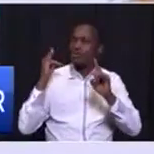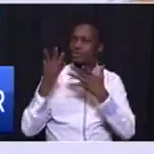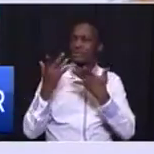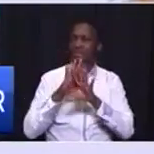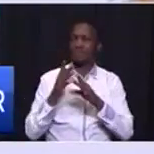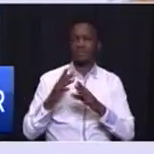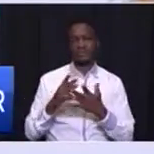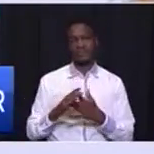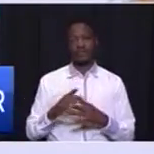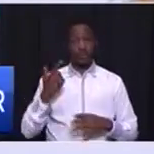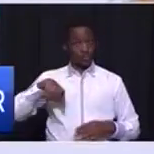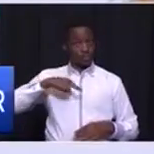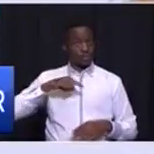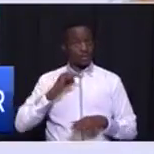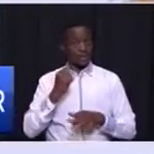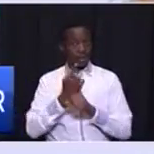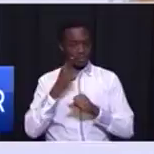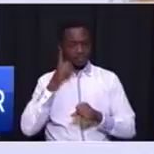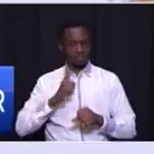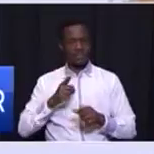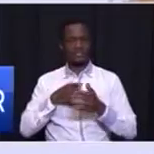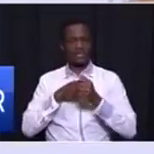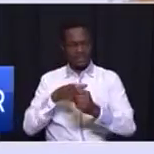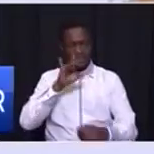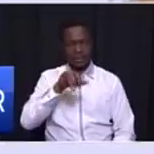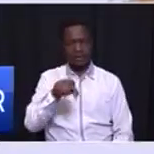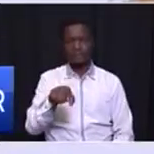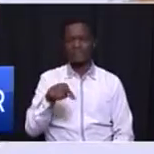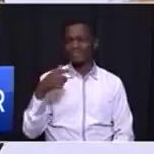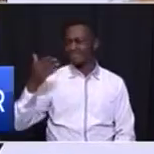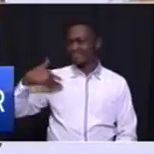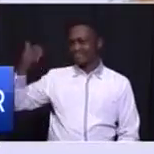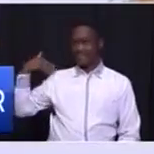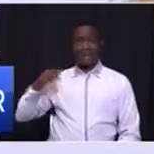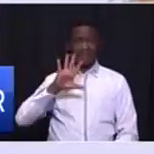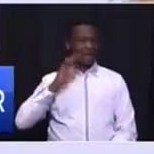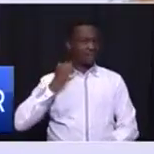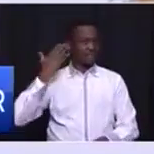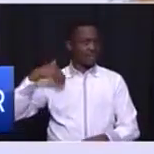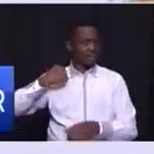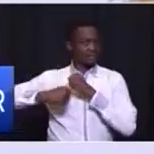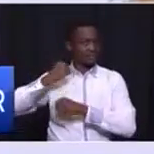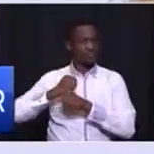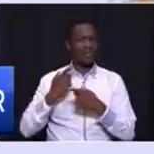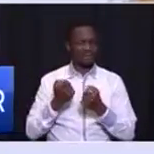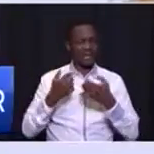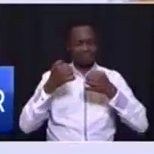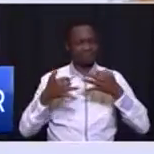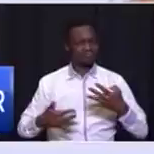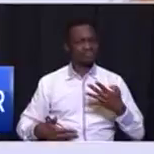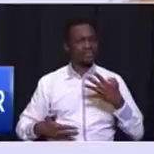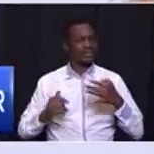must take a leap. Over the past five years, have done a lot in some of these areas.